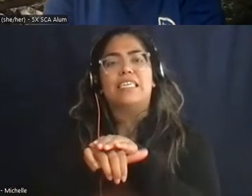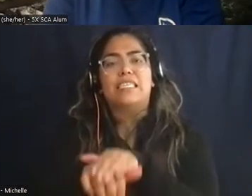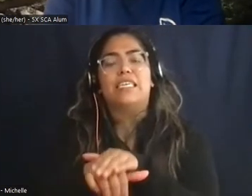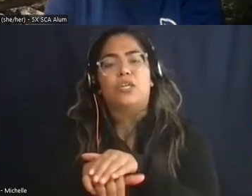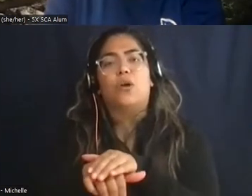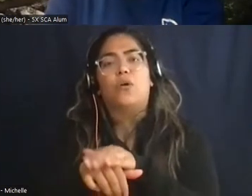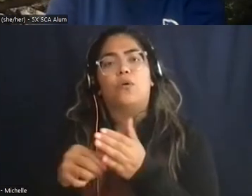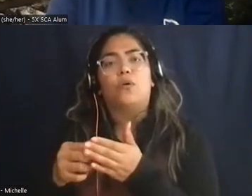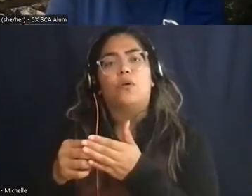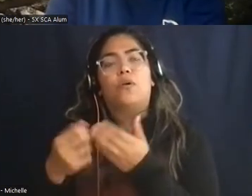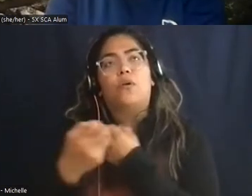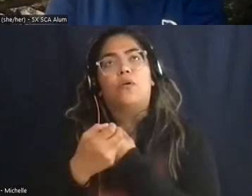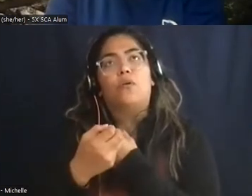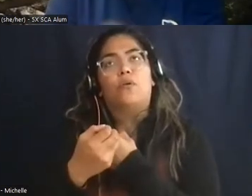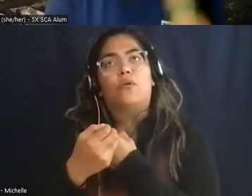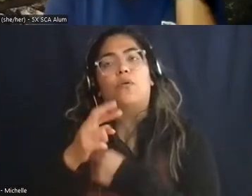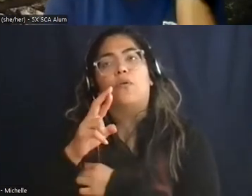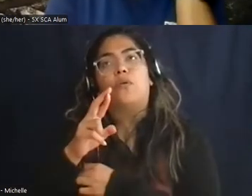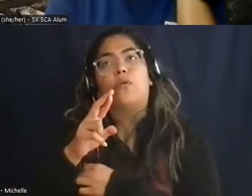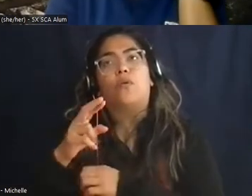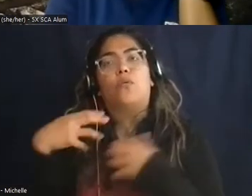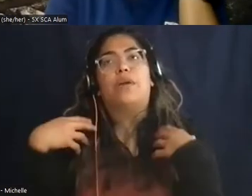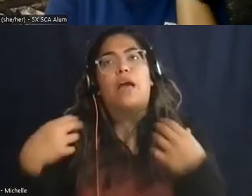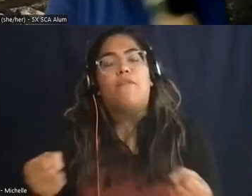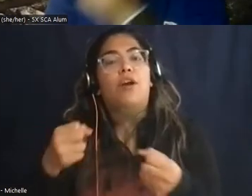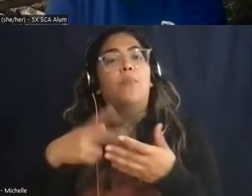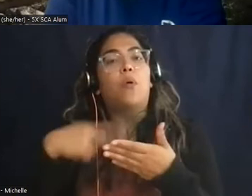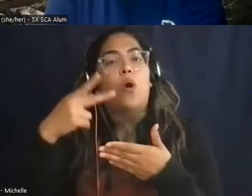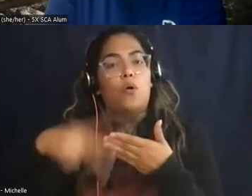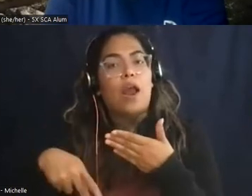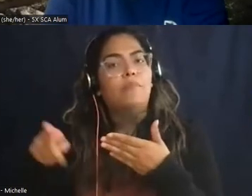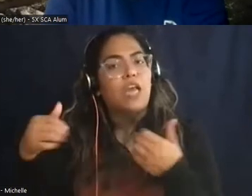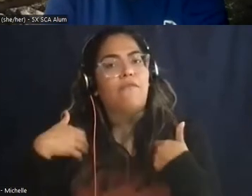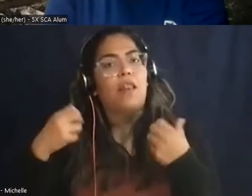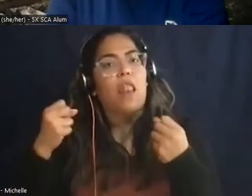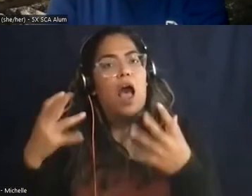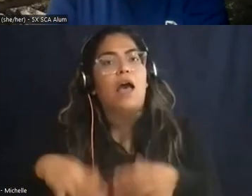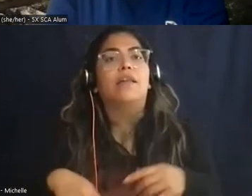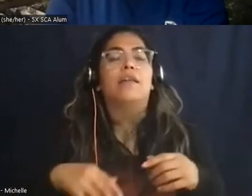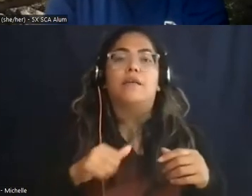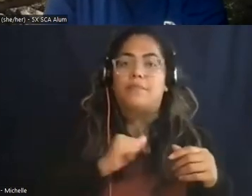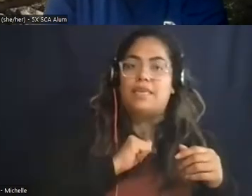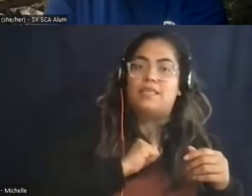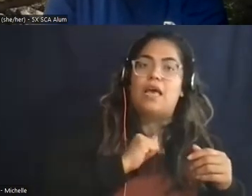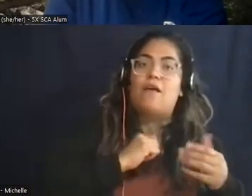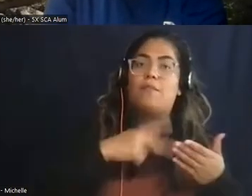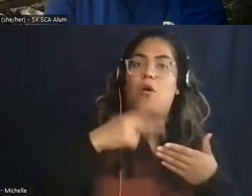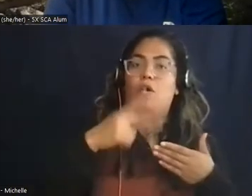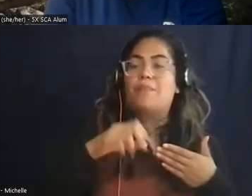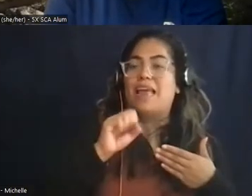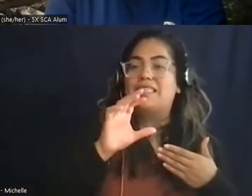very large within the national park service volunteer parks program as i mentioned i'm a volunteer coordinator with the park service myself i think my sca